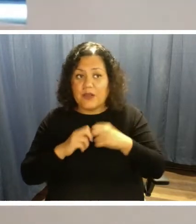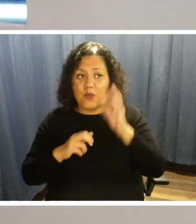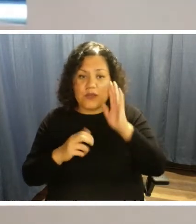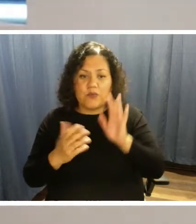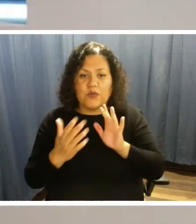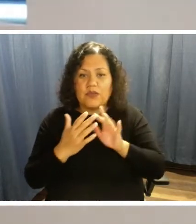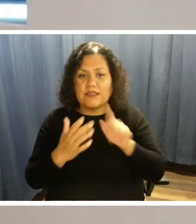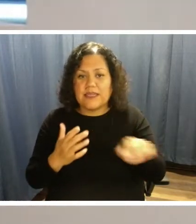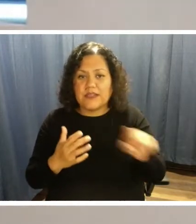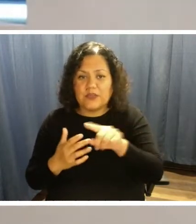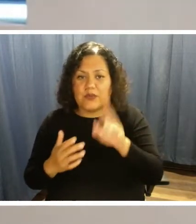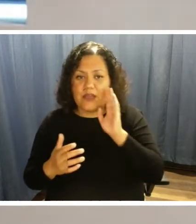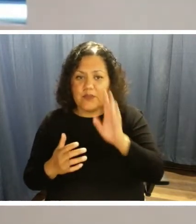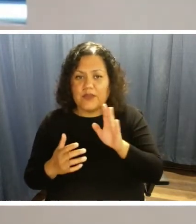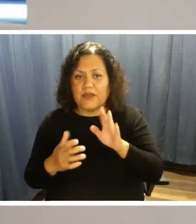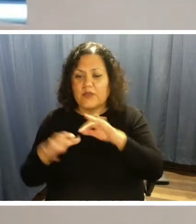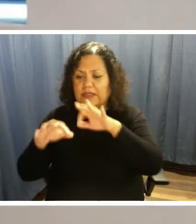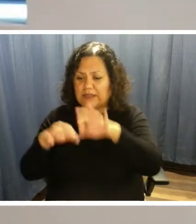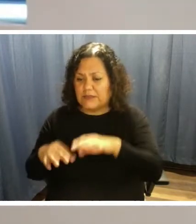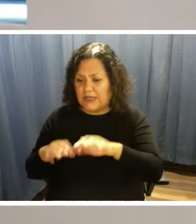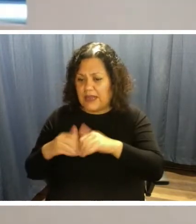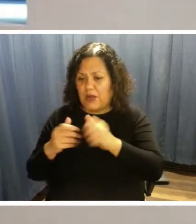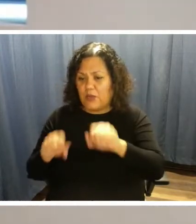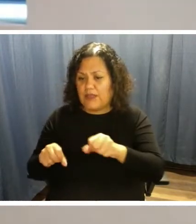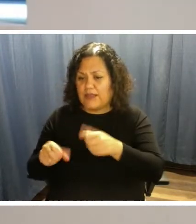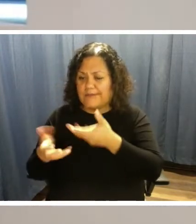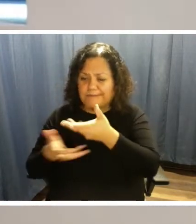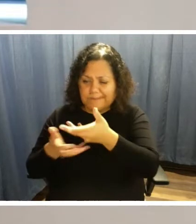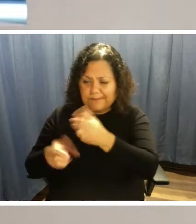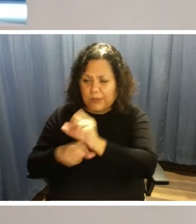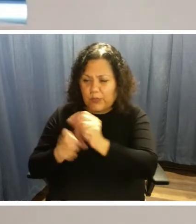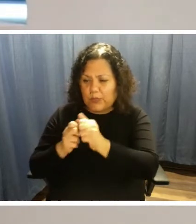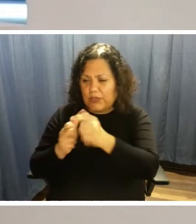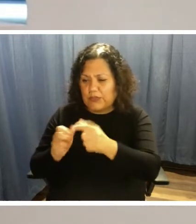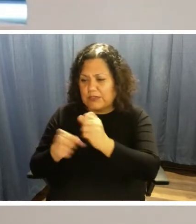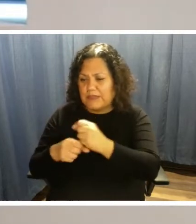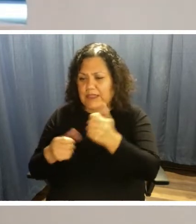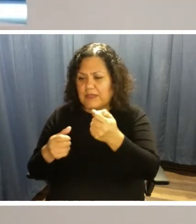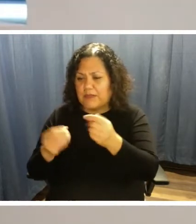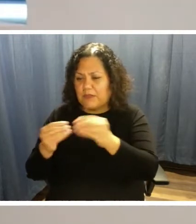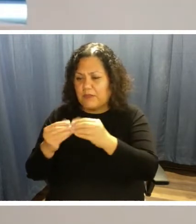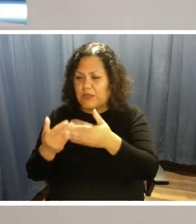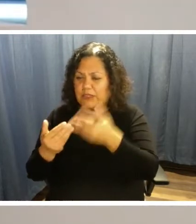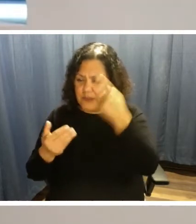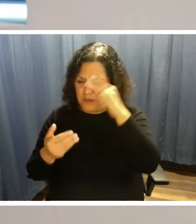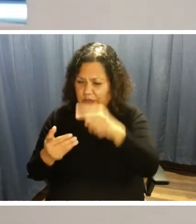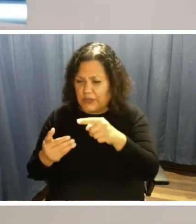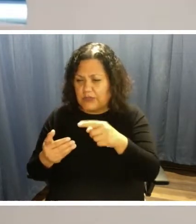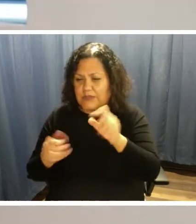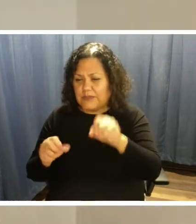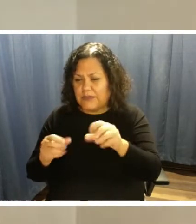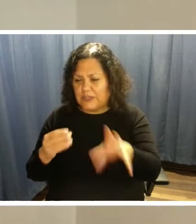talk to you about that and how we can work with you on that so that we can make it more convenient for you to load your card.